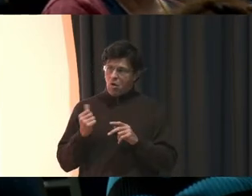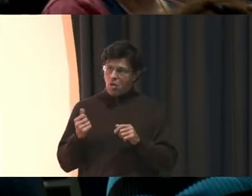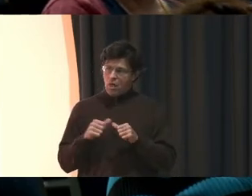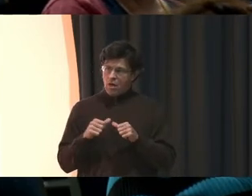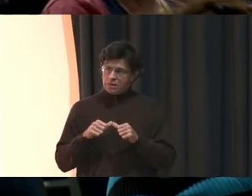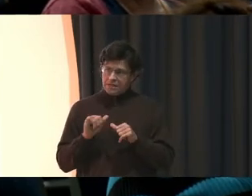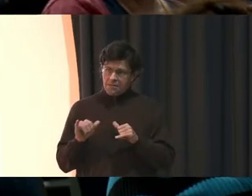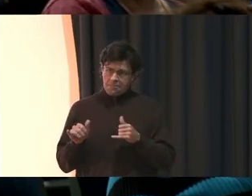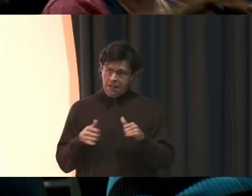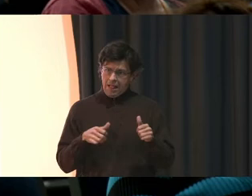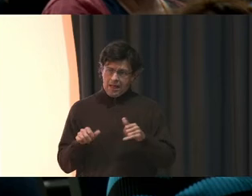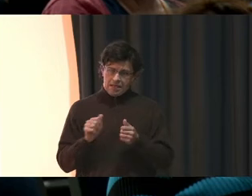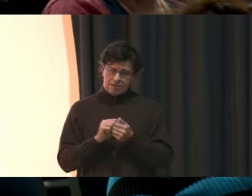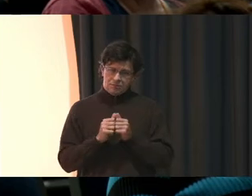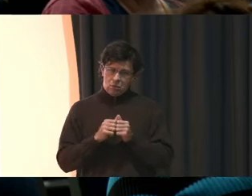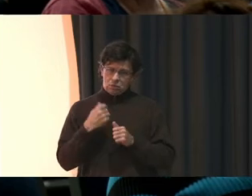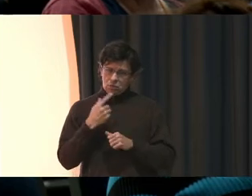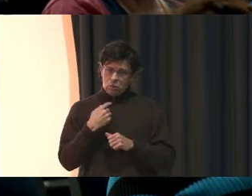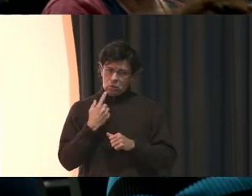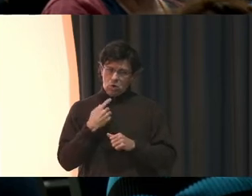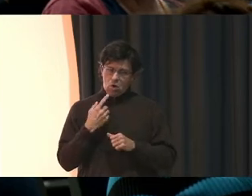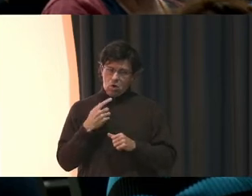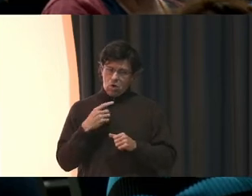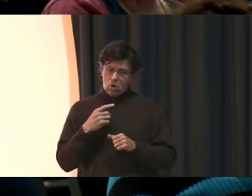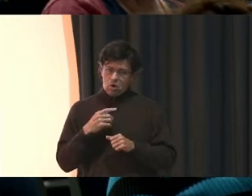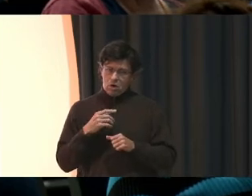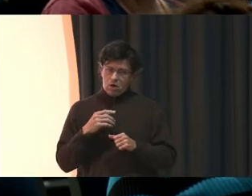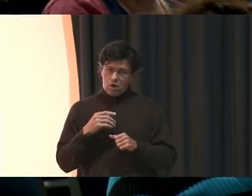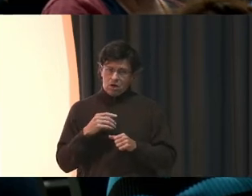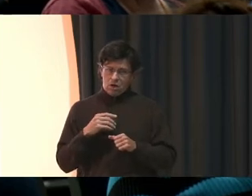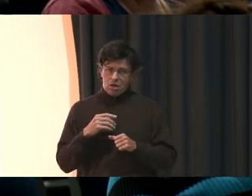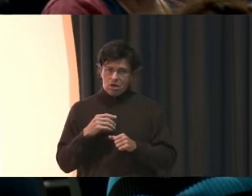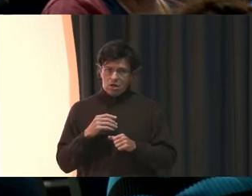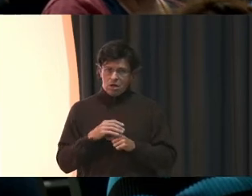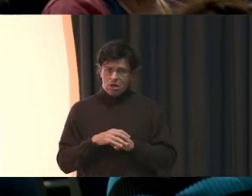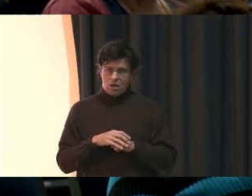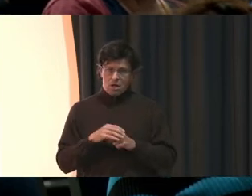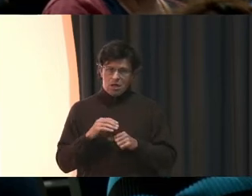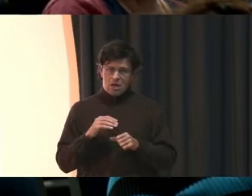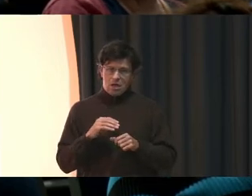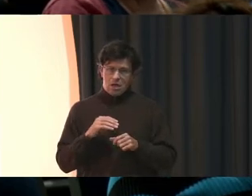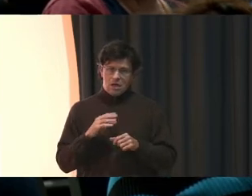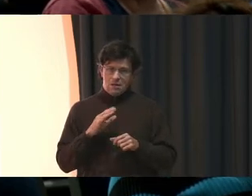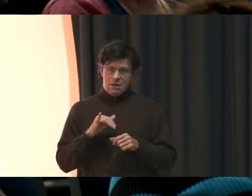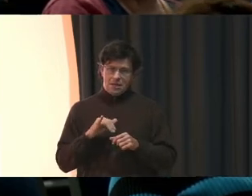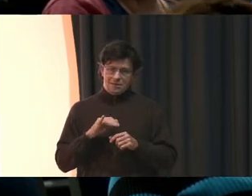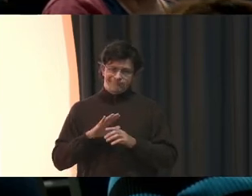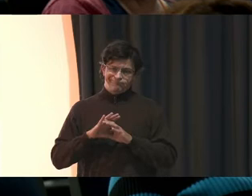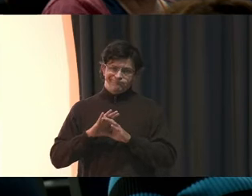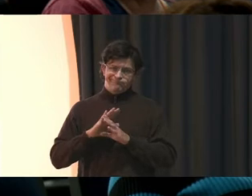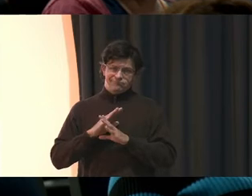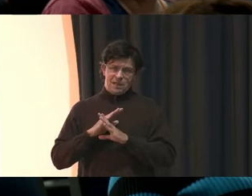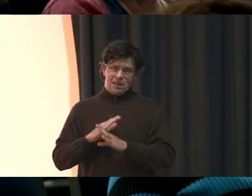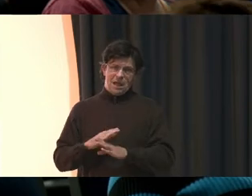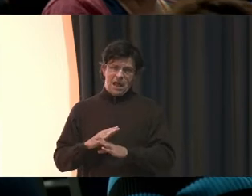sports are being held back because